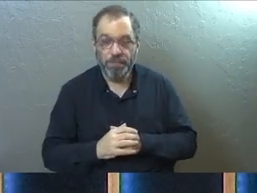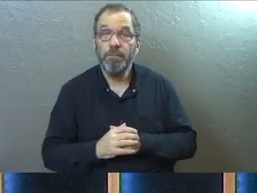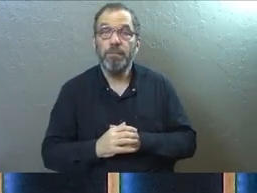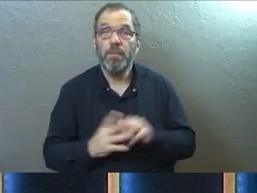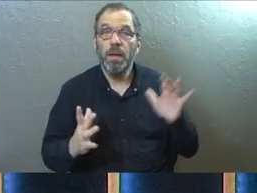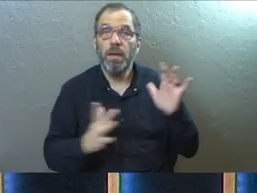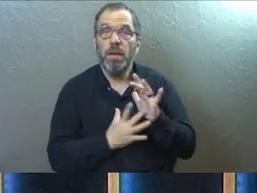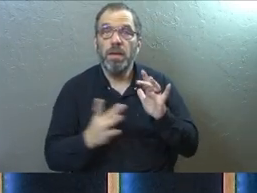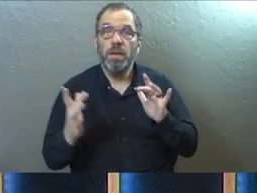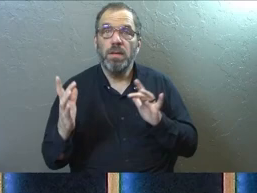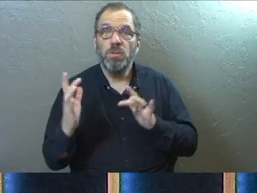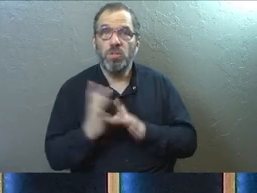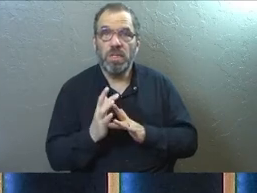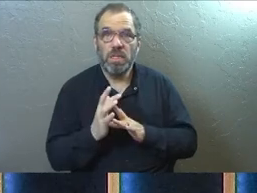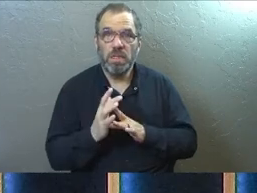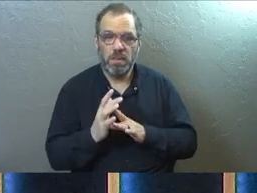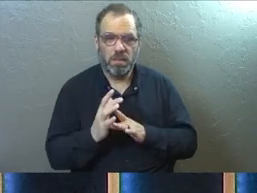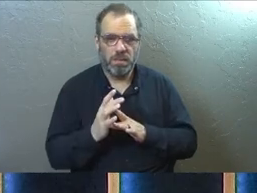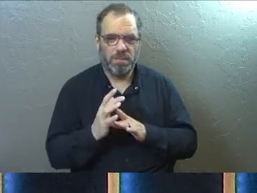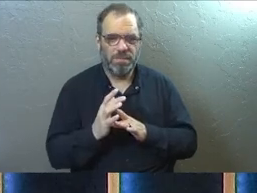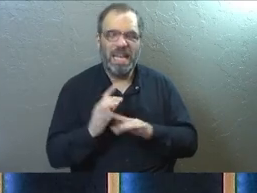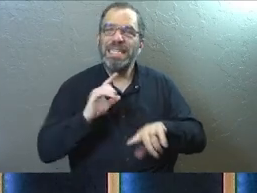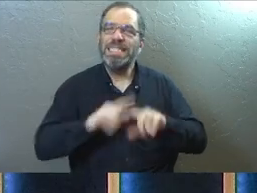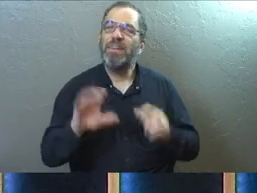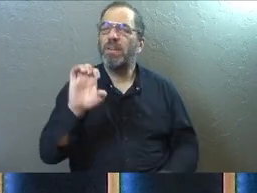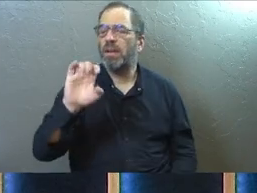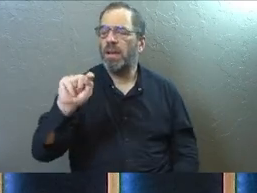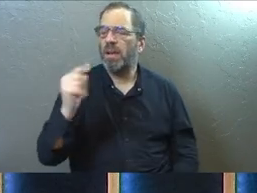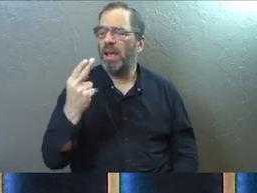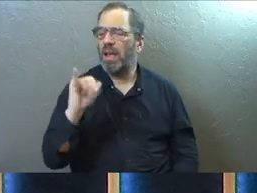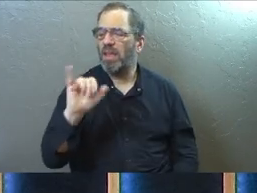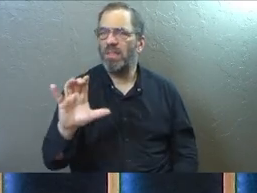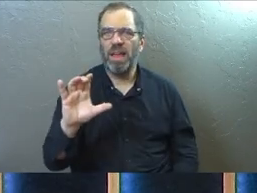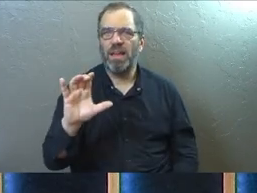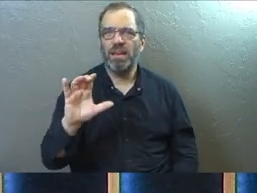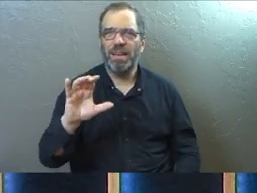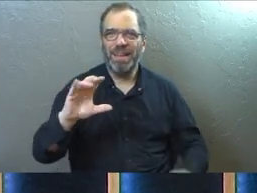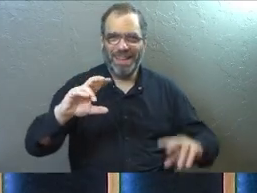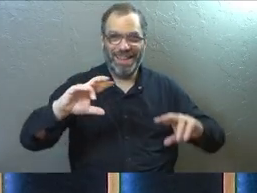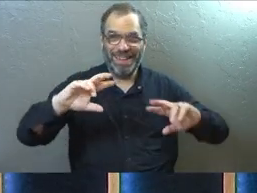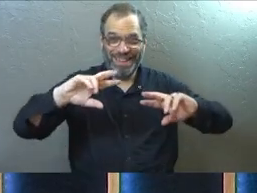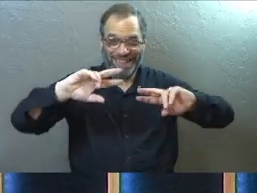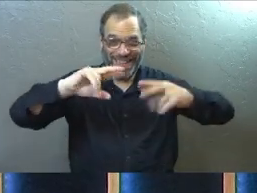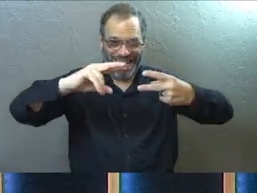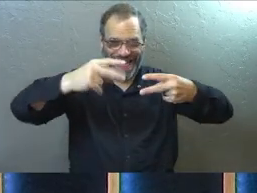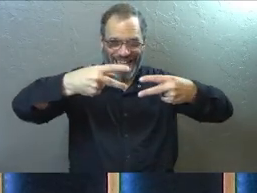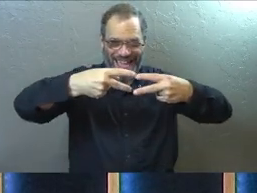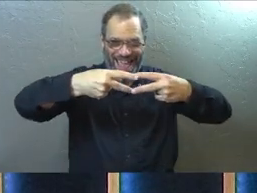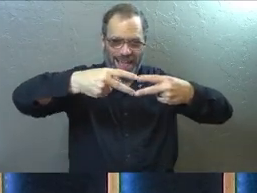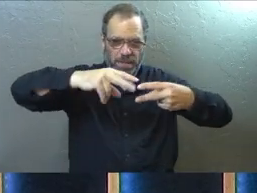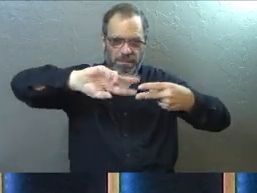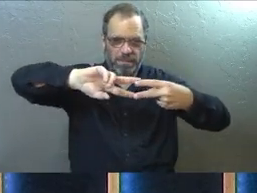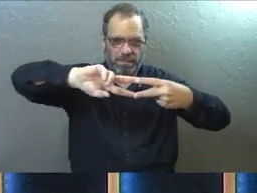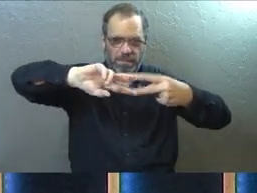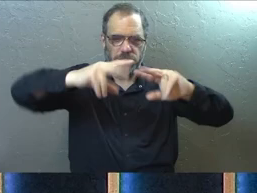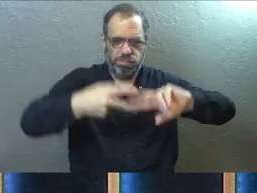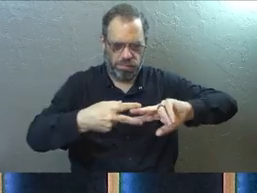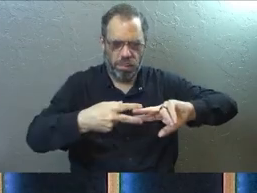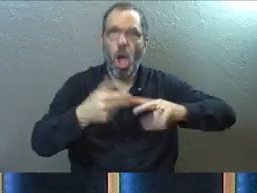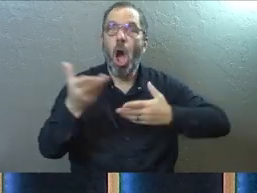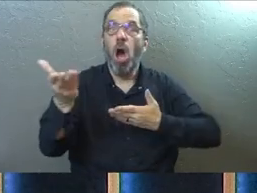So Jesus holds up a new ethic for the kingdom of God, this upside down kingdom. And he says, service